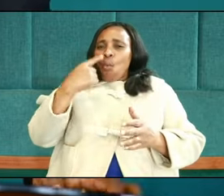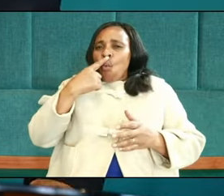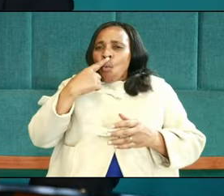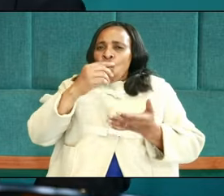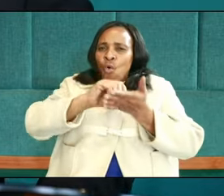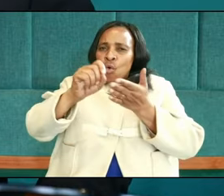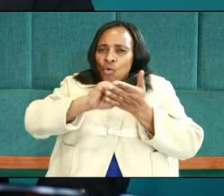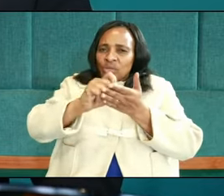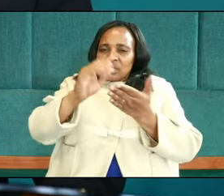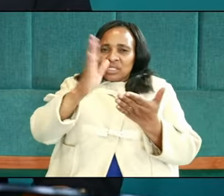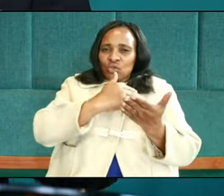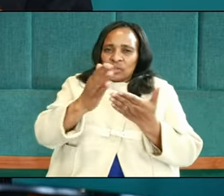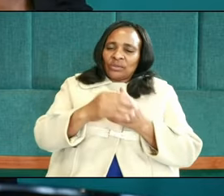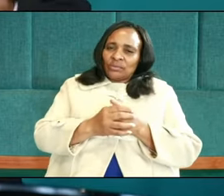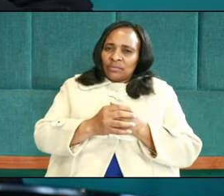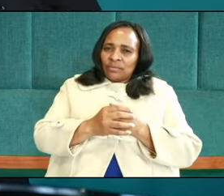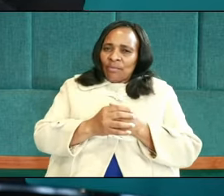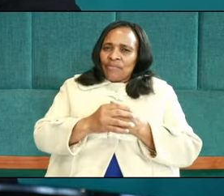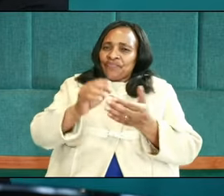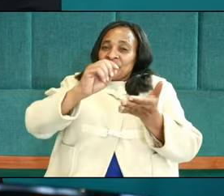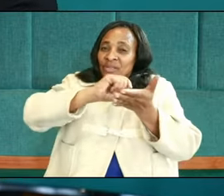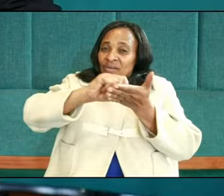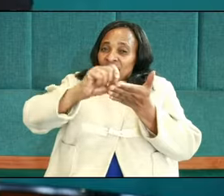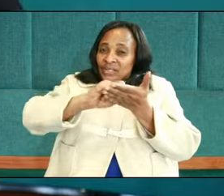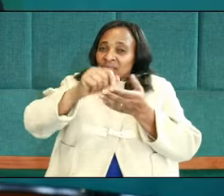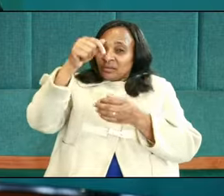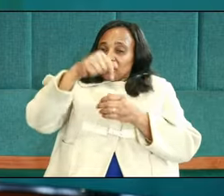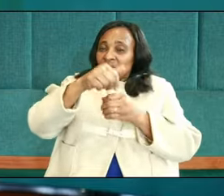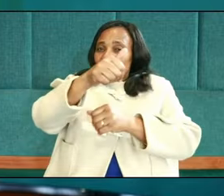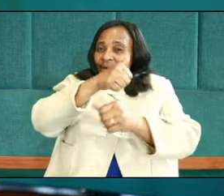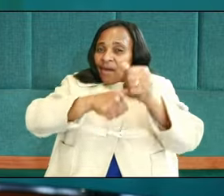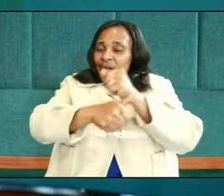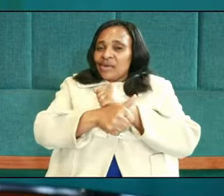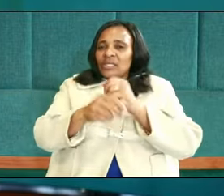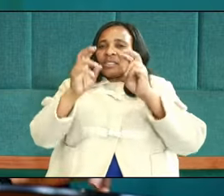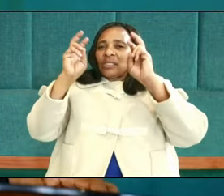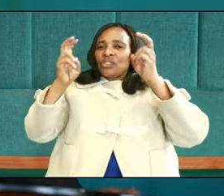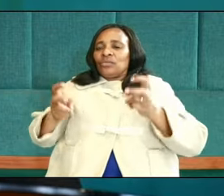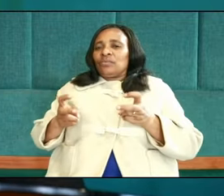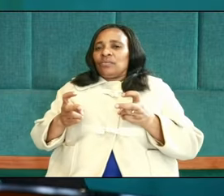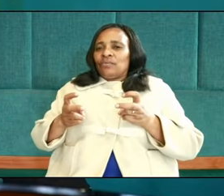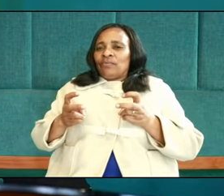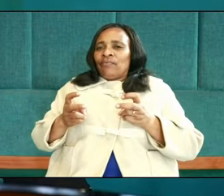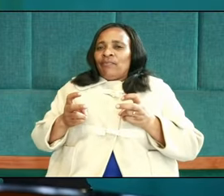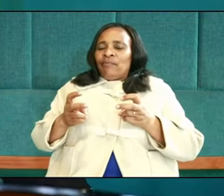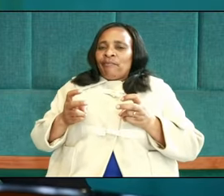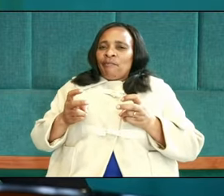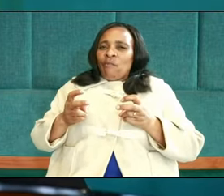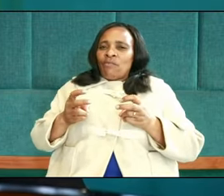of Korah. Right under the title or the heading of the psalm,